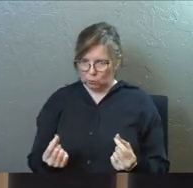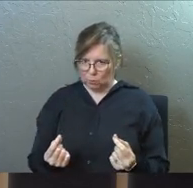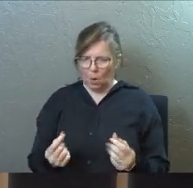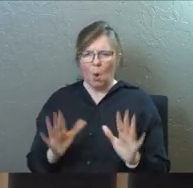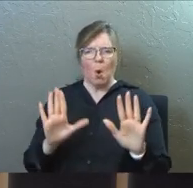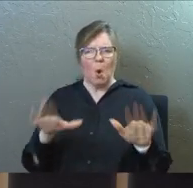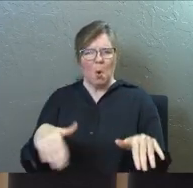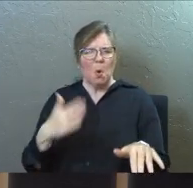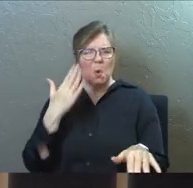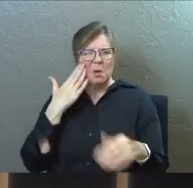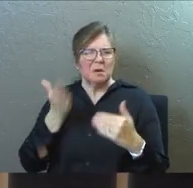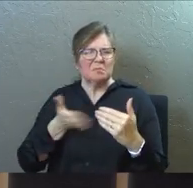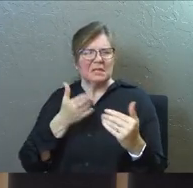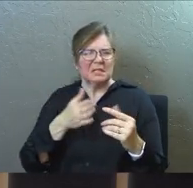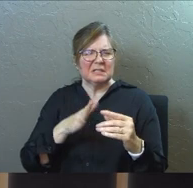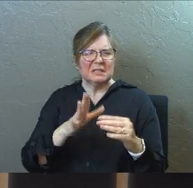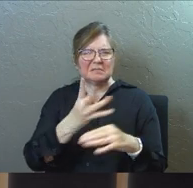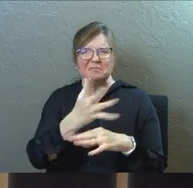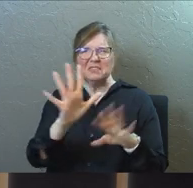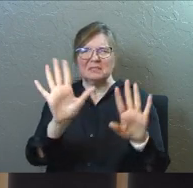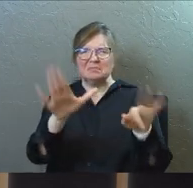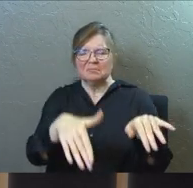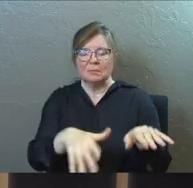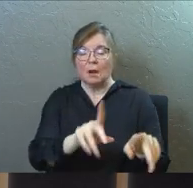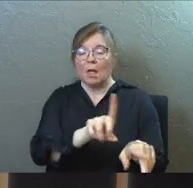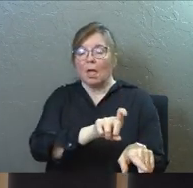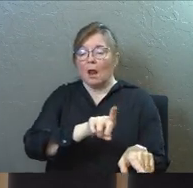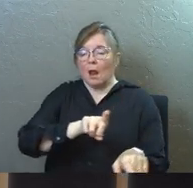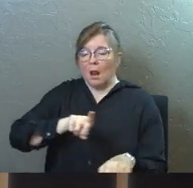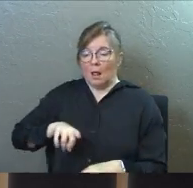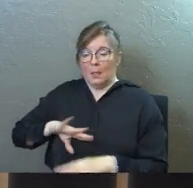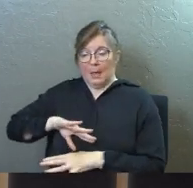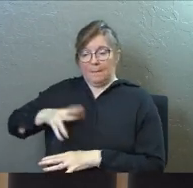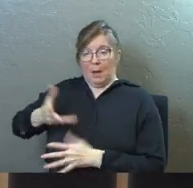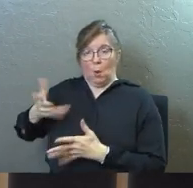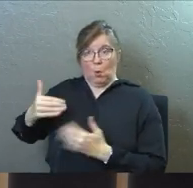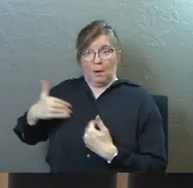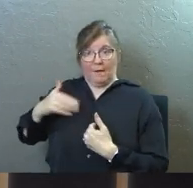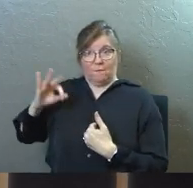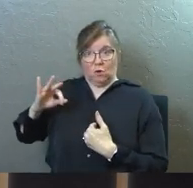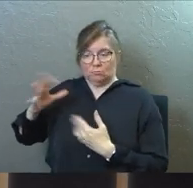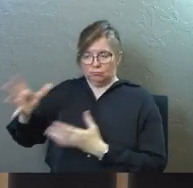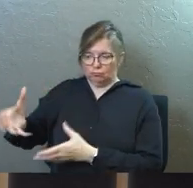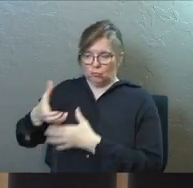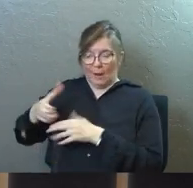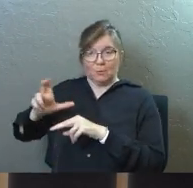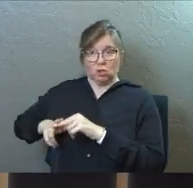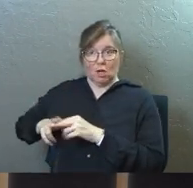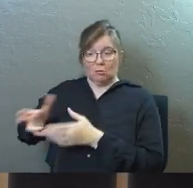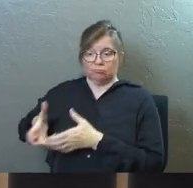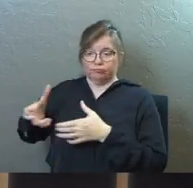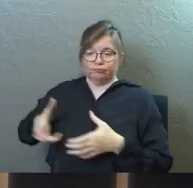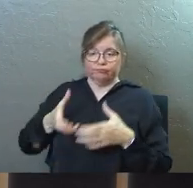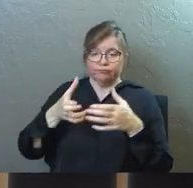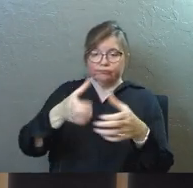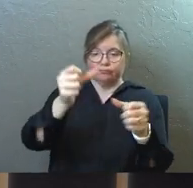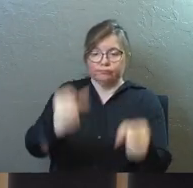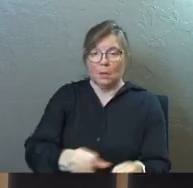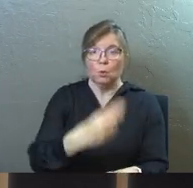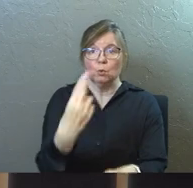Well, I know what we're all going to do. You're going to go to the pile of already finished furniture. You're going to grab yourself a wood chair and that's it.